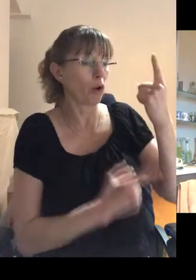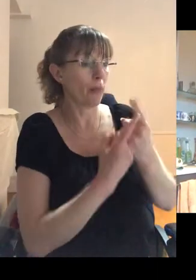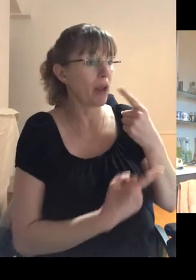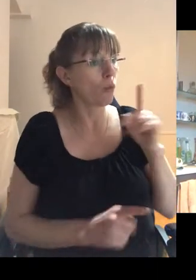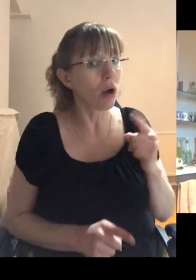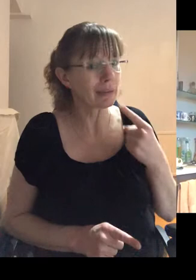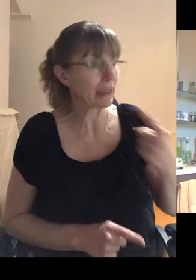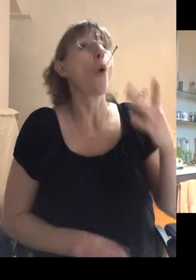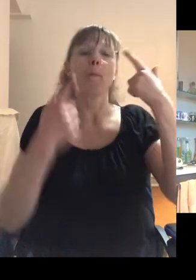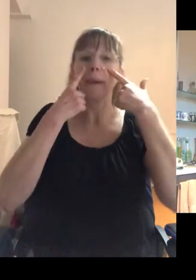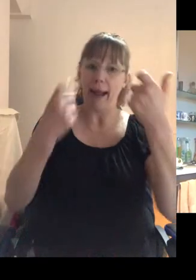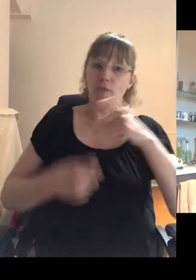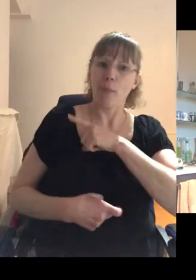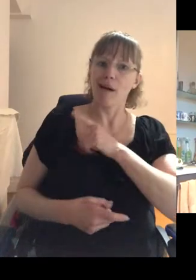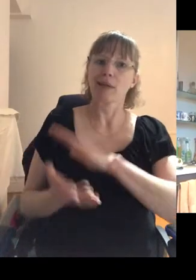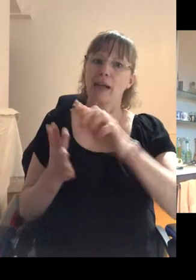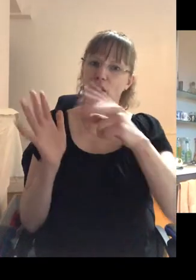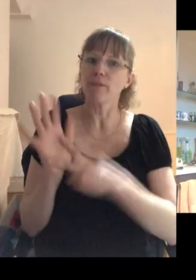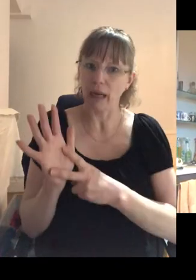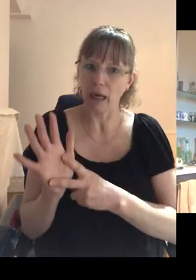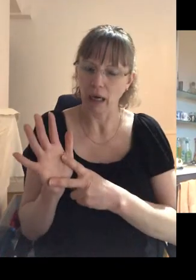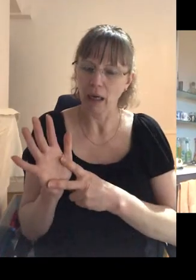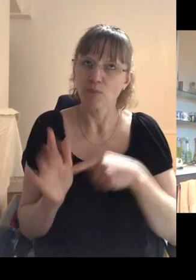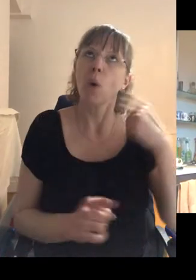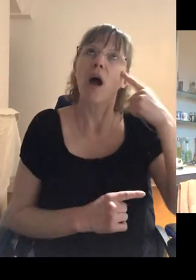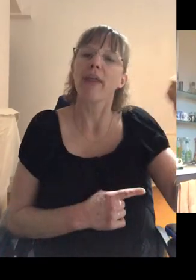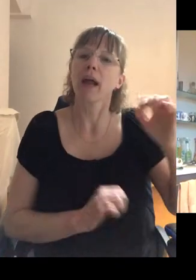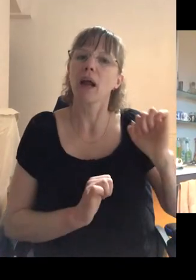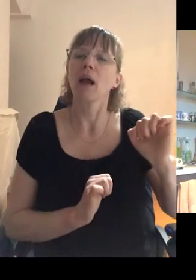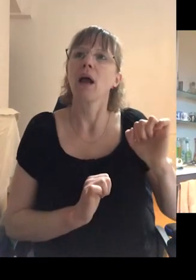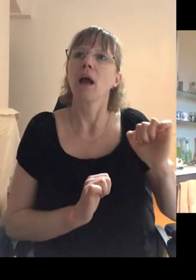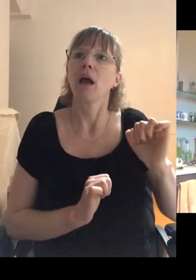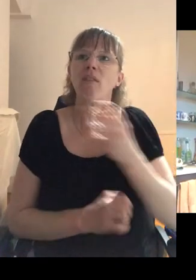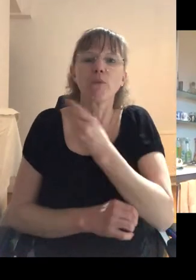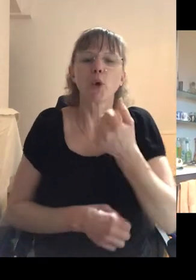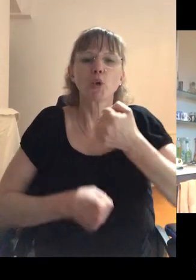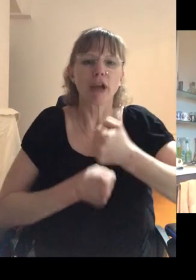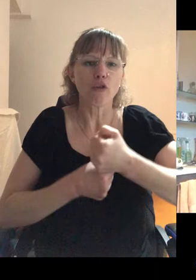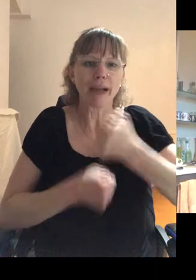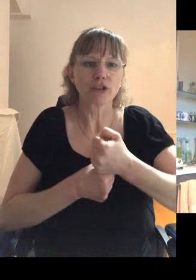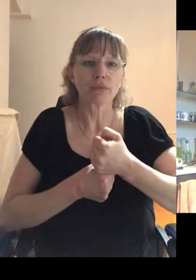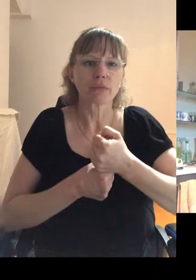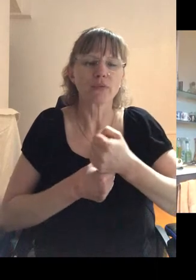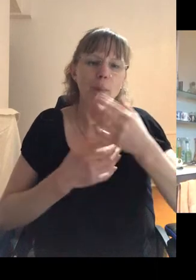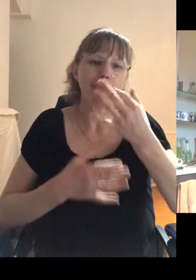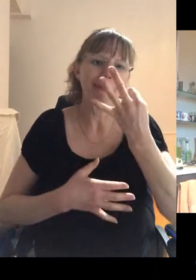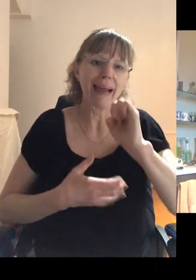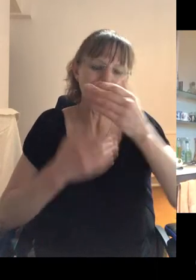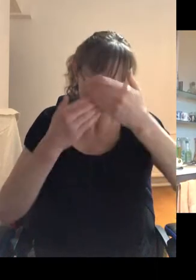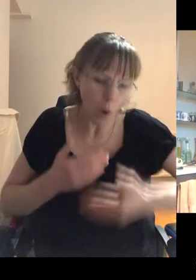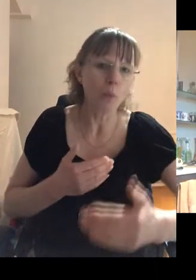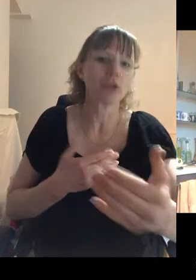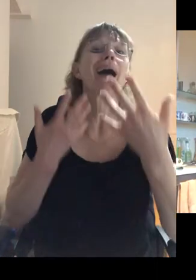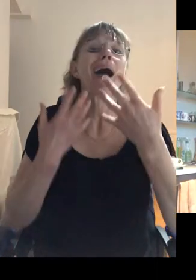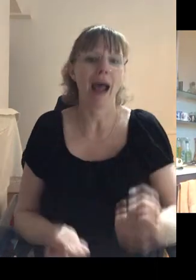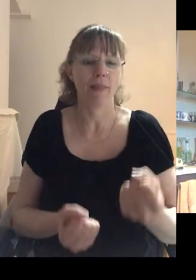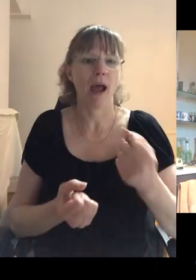oh my God, you've got to be careful HIV. Um, and I think, you know, there were several generations of us from the early eighties onwards that had that